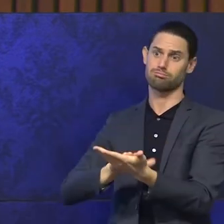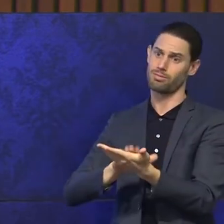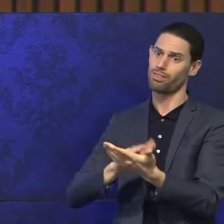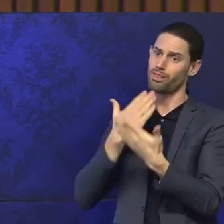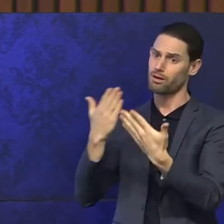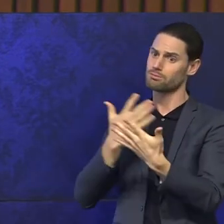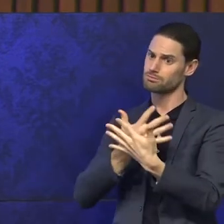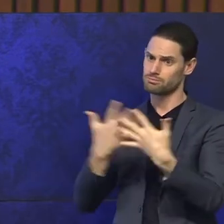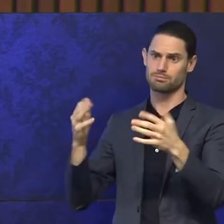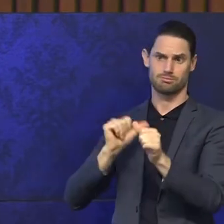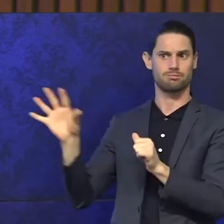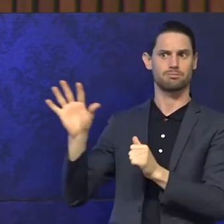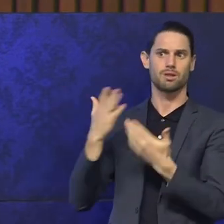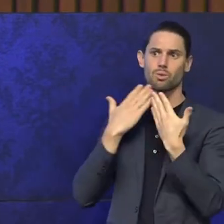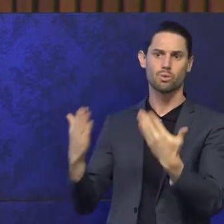sincerely.